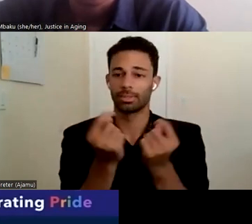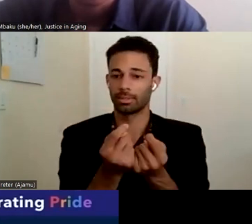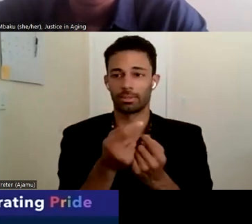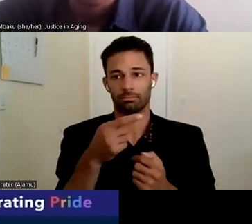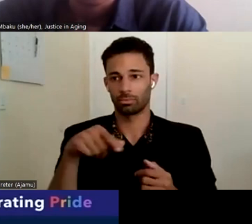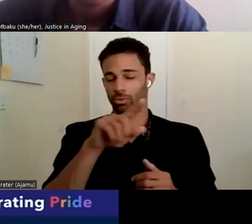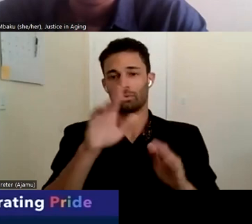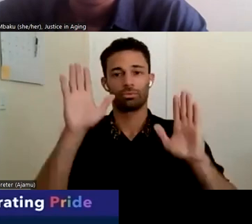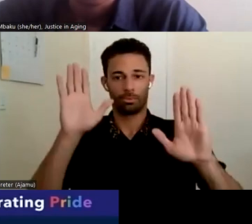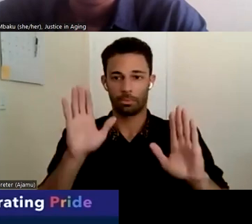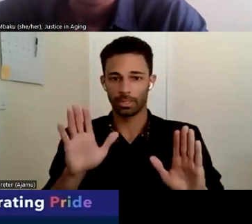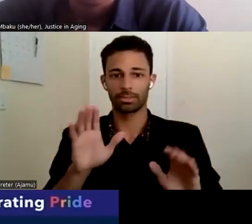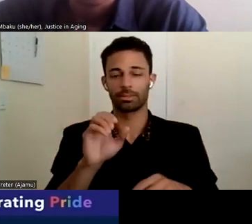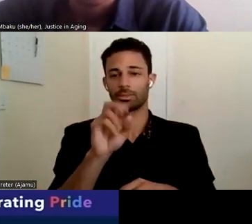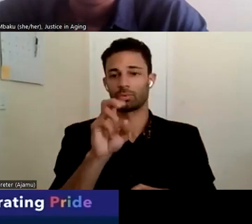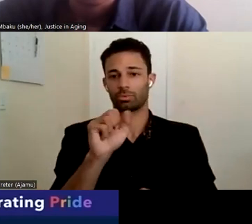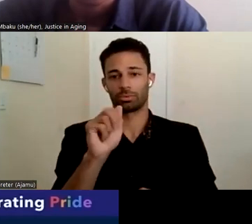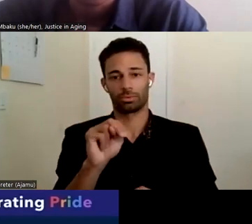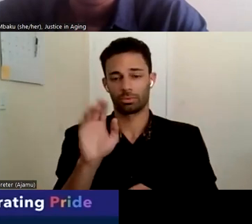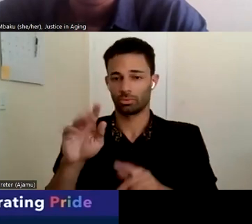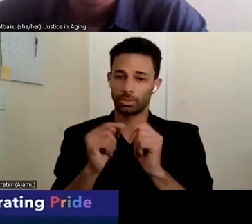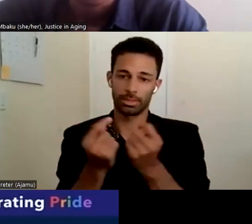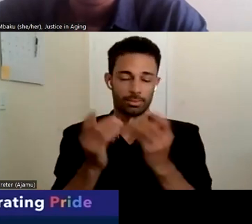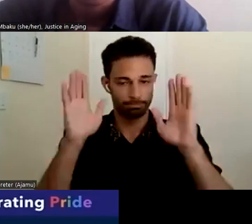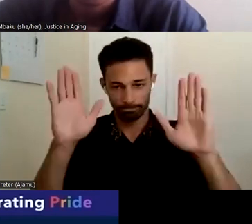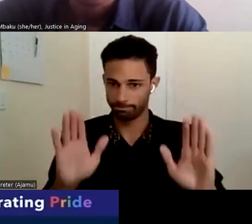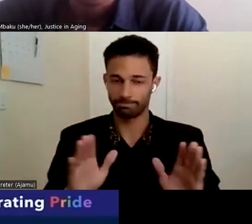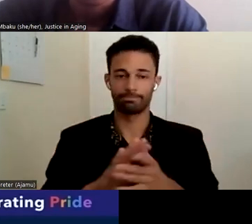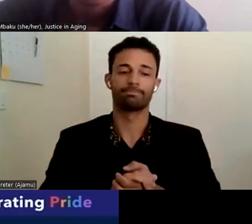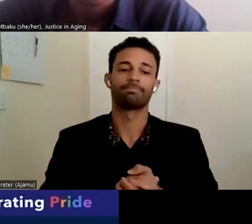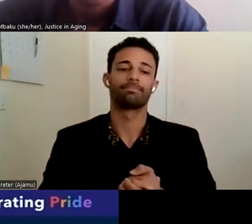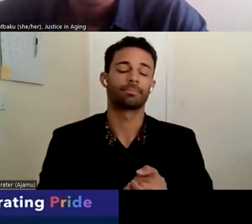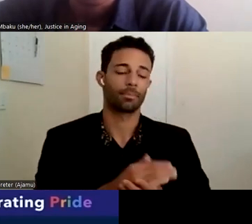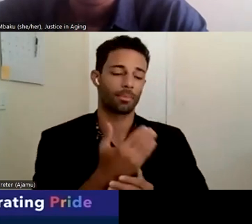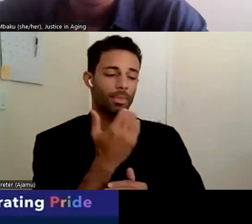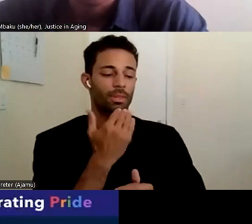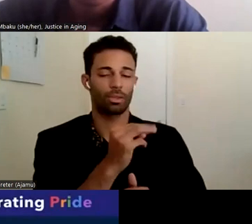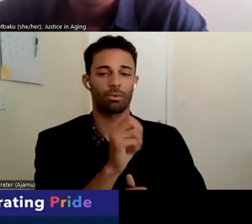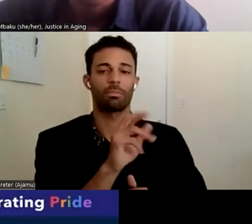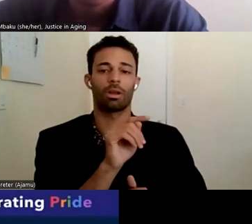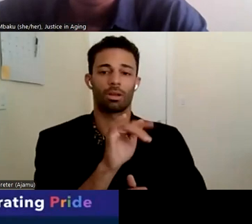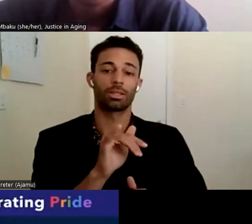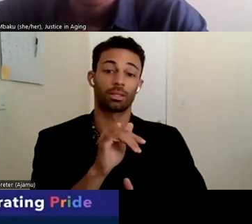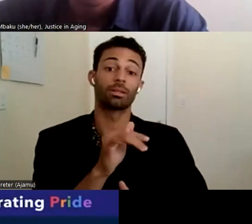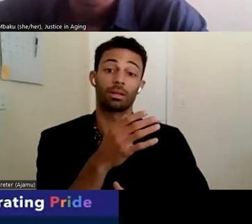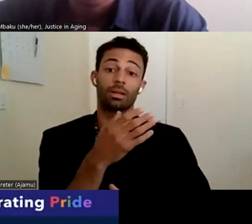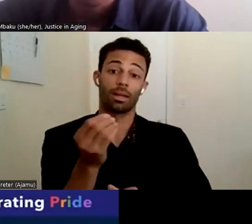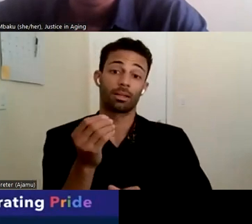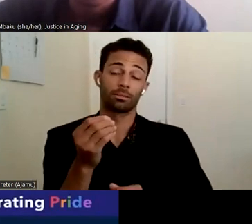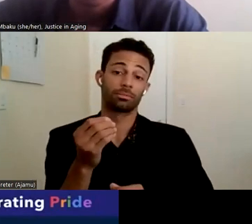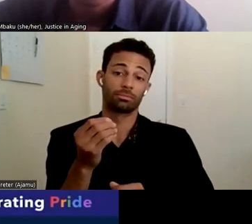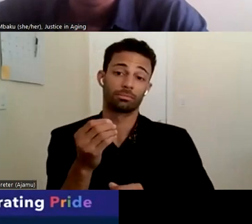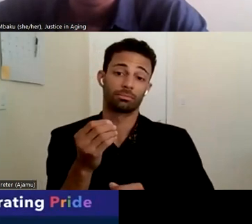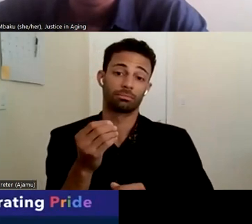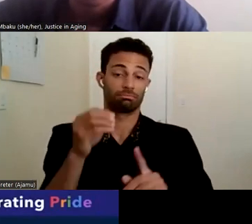Susan and your team. Outstanding. Thank you. Thanks, Marty. All right. Thank you, Marty. And just, just to highlight, you know, a